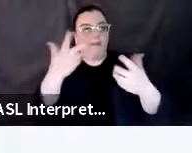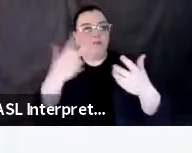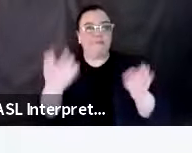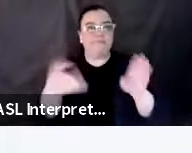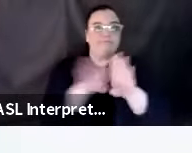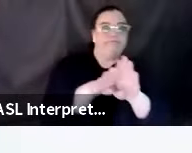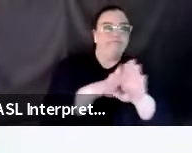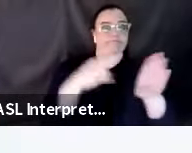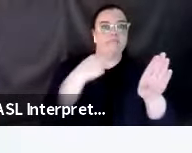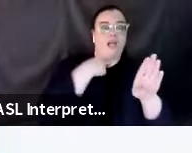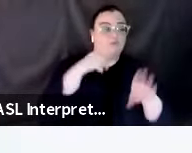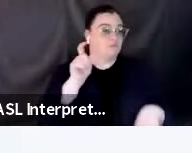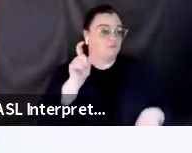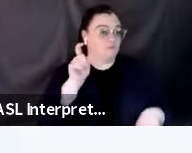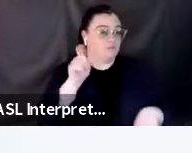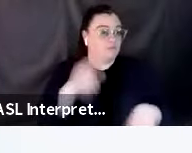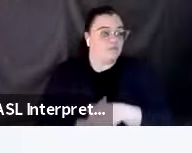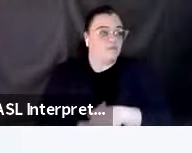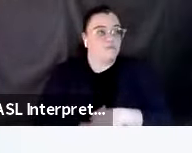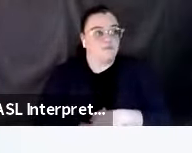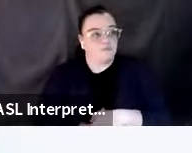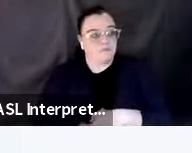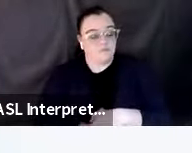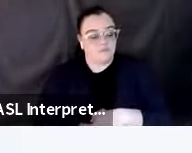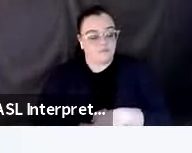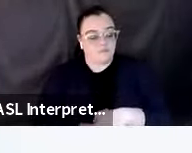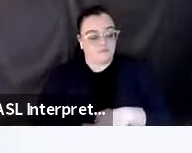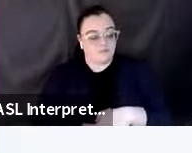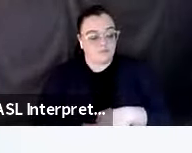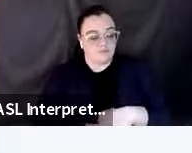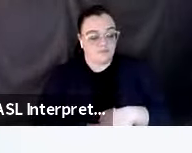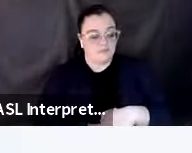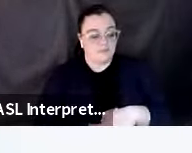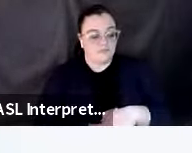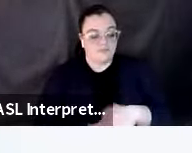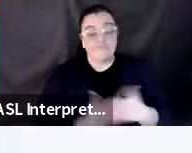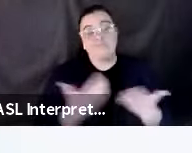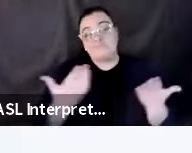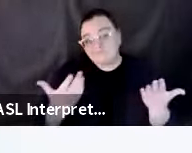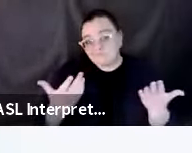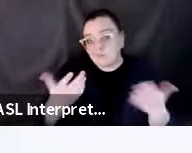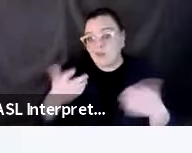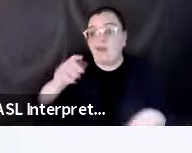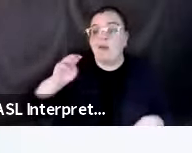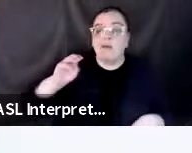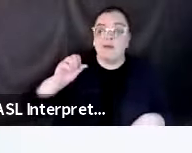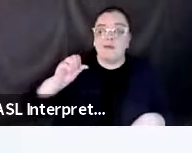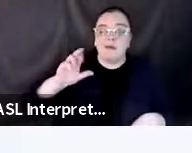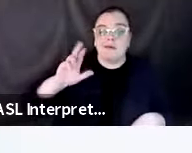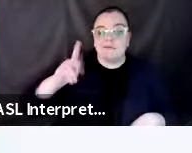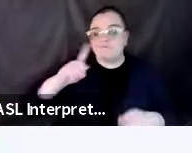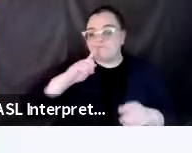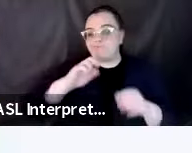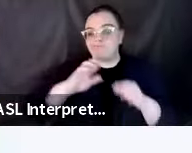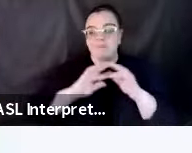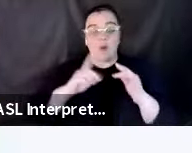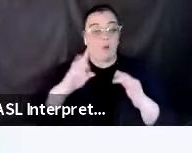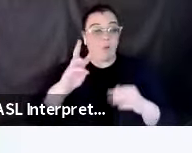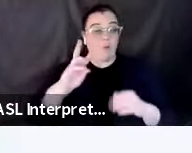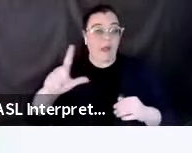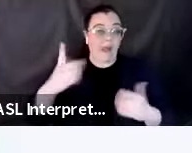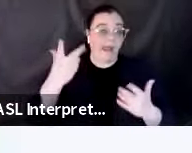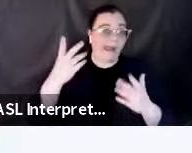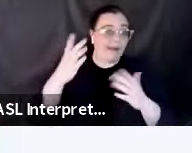Well, that there is the potential situation where the building can shift in a way that the